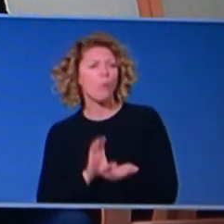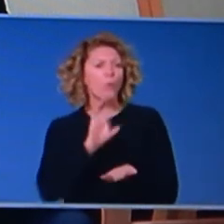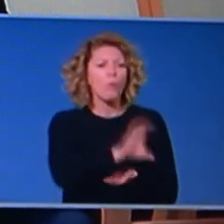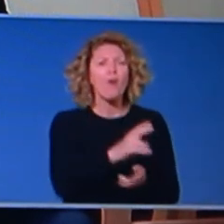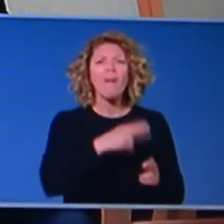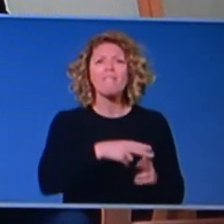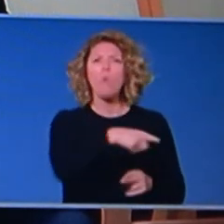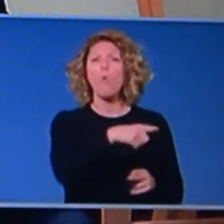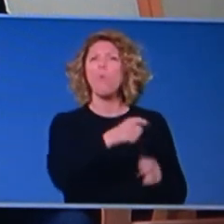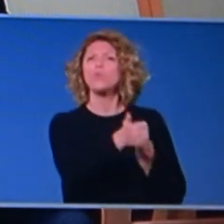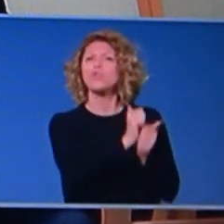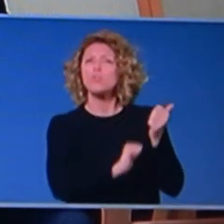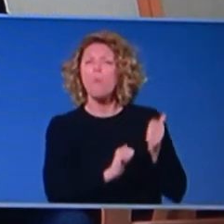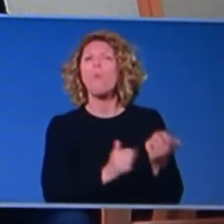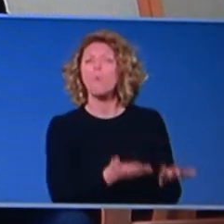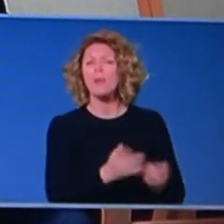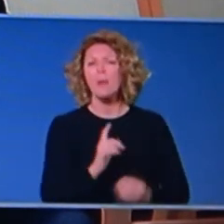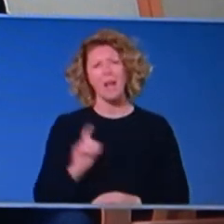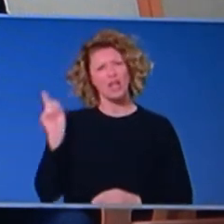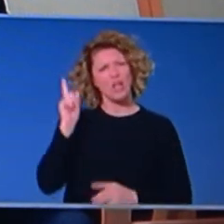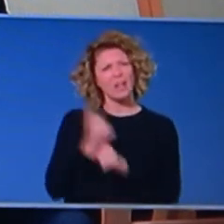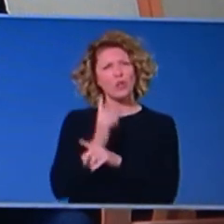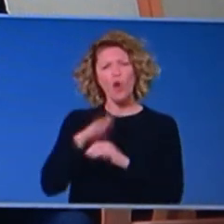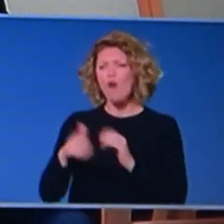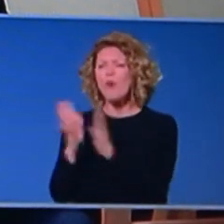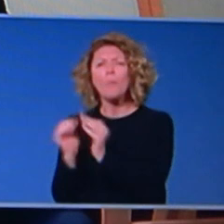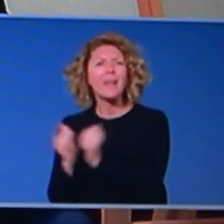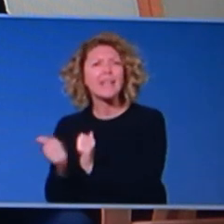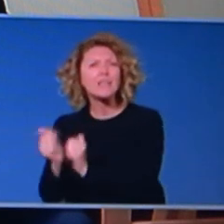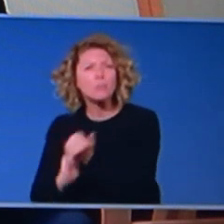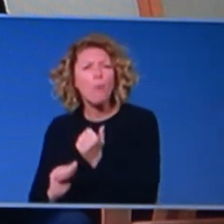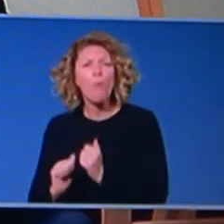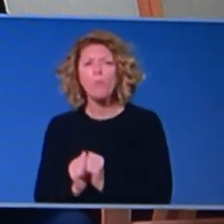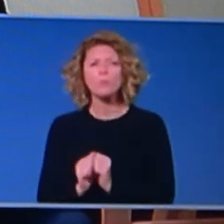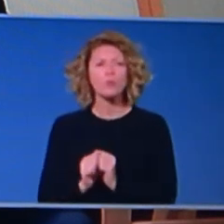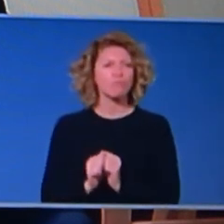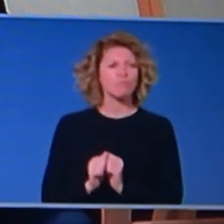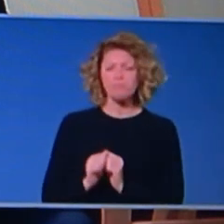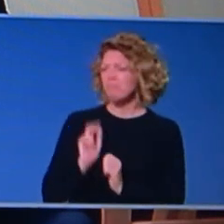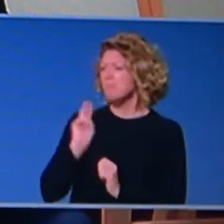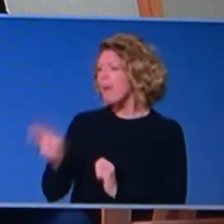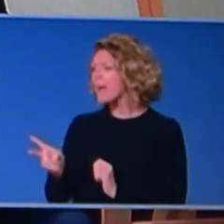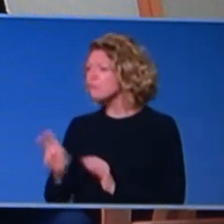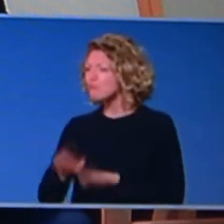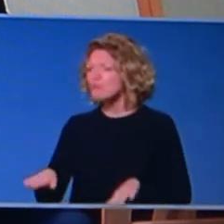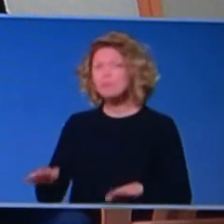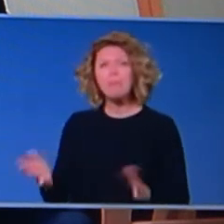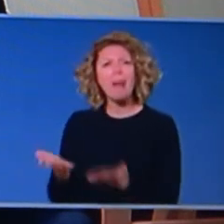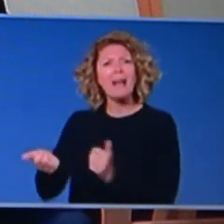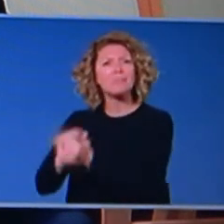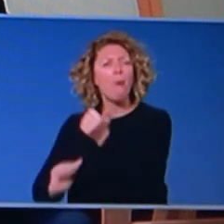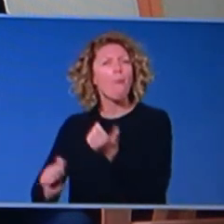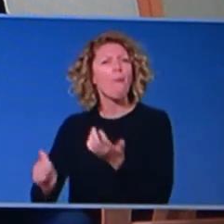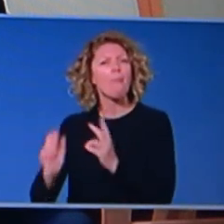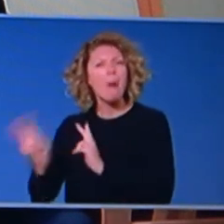Um, we're talking about community sport today and the balance between, uh, getting people, kids on the field versus professionals. Can you